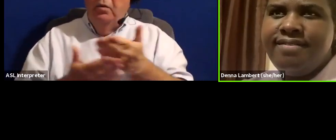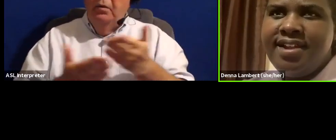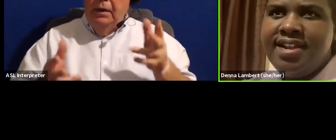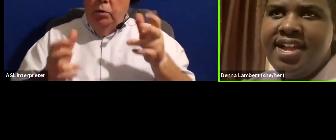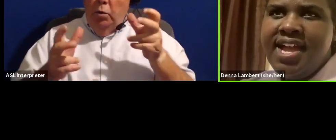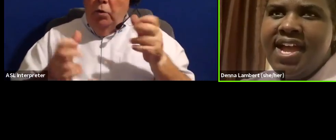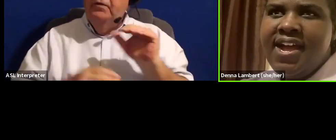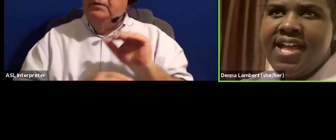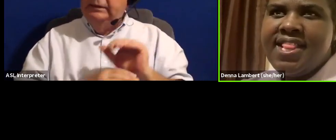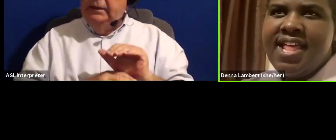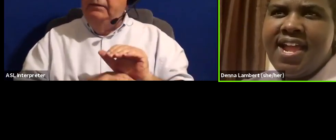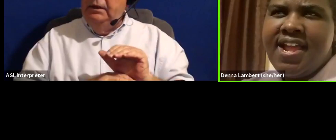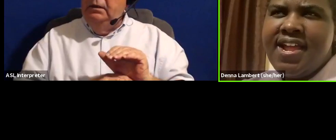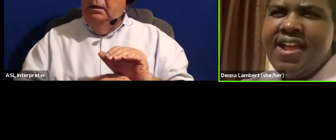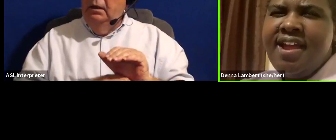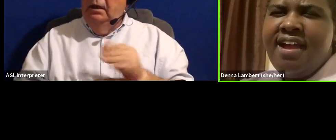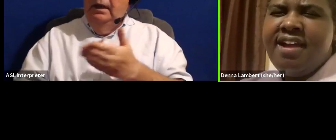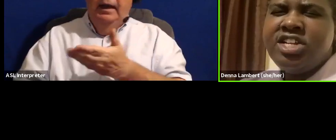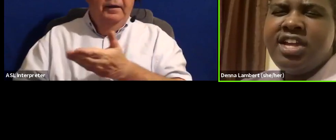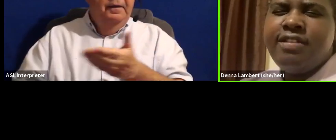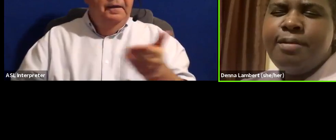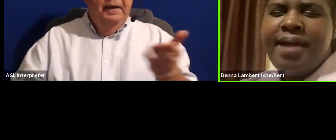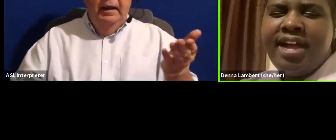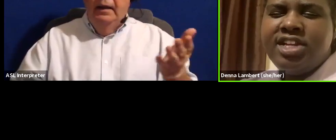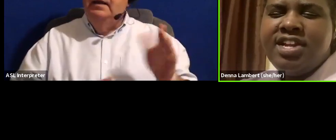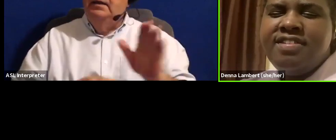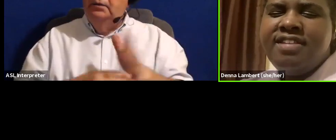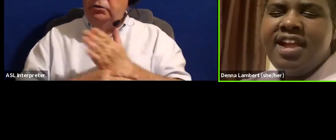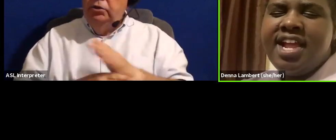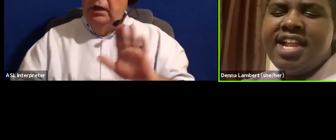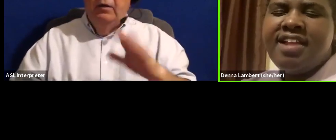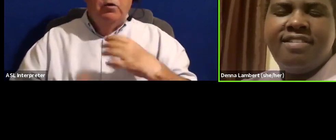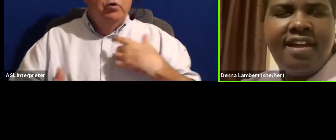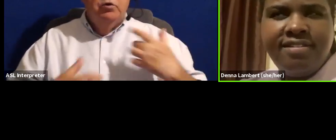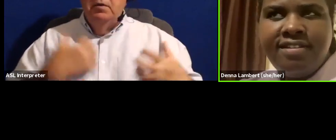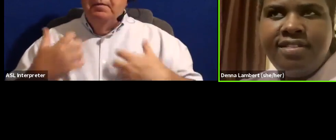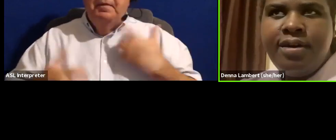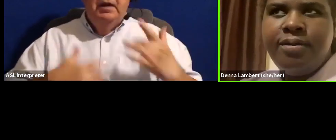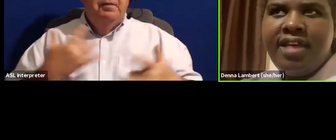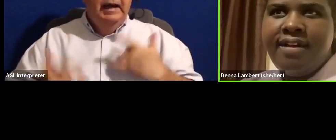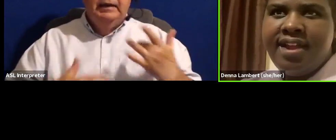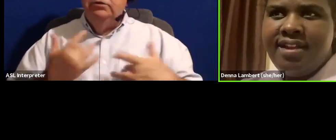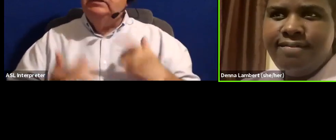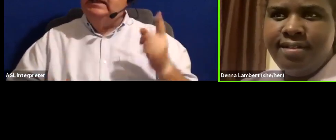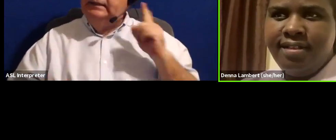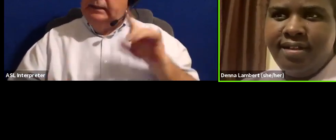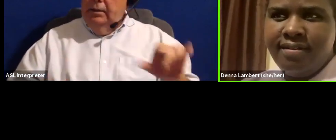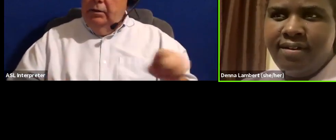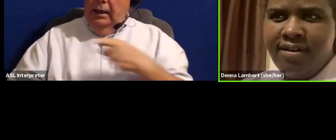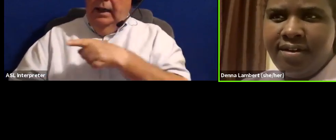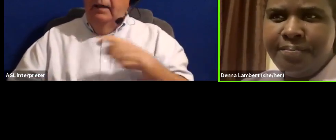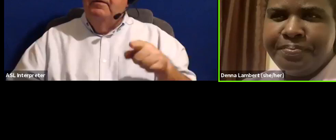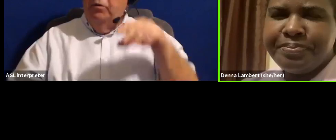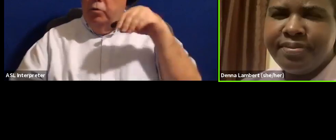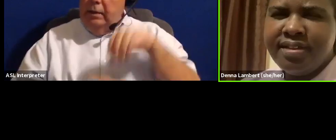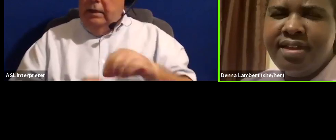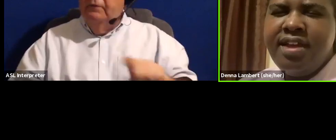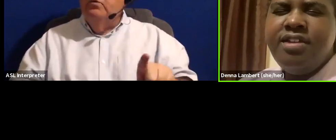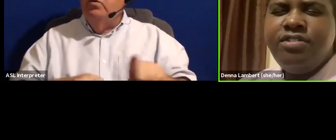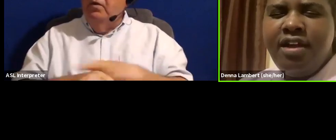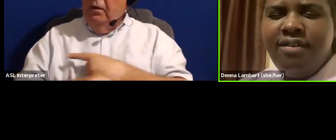from this evening, they share their passions and it sounds as though they are in it for the long haul.